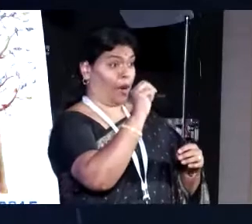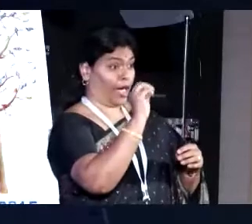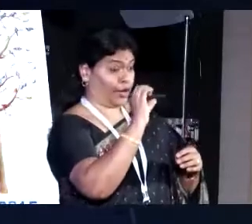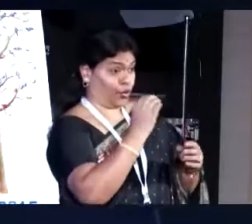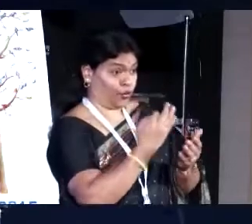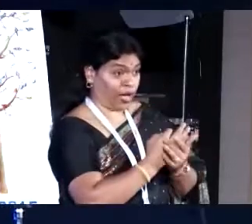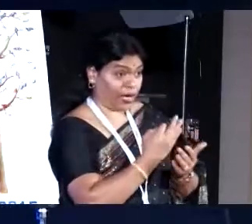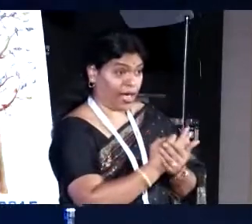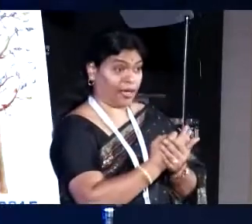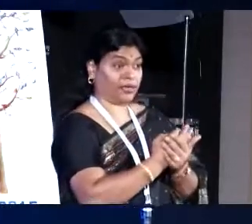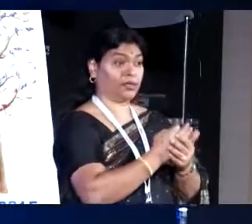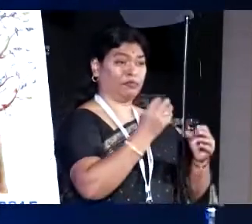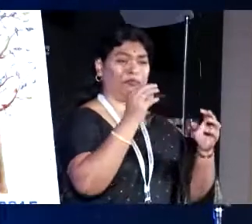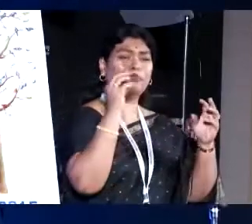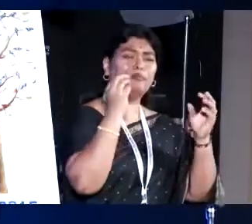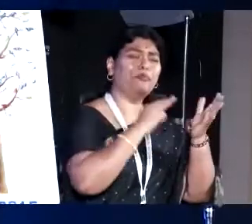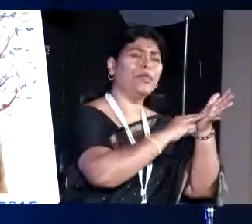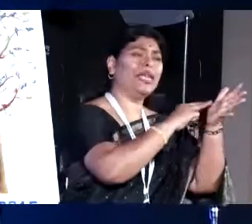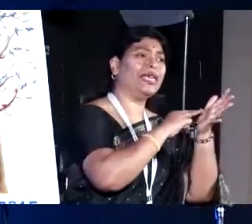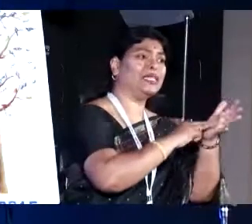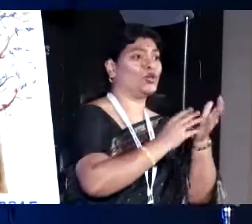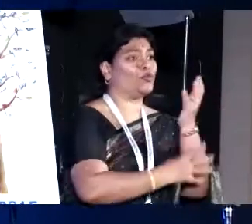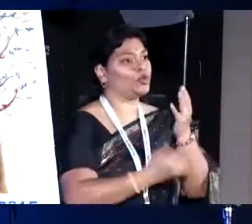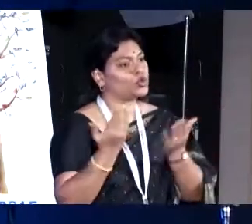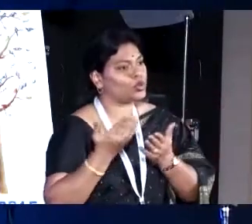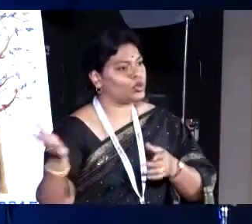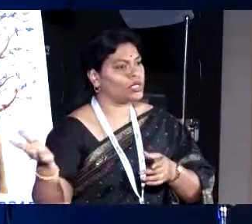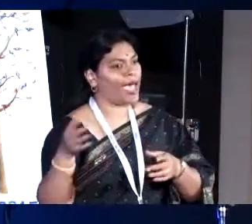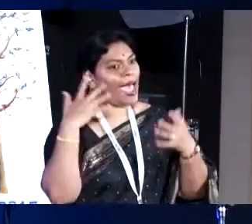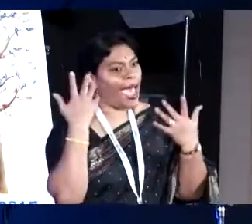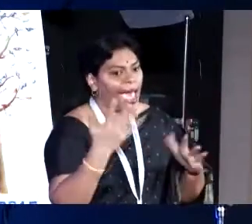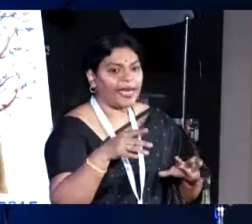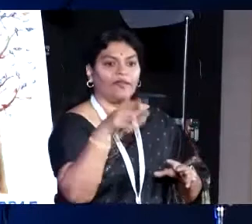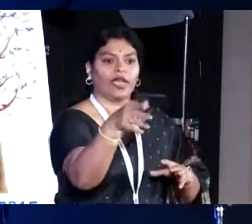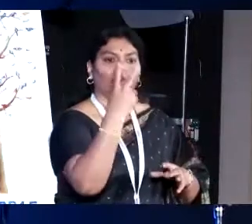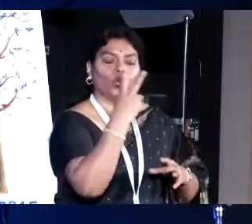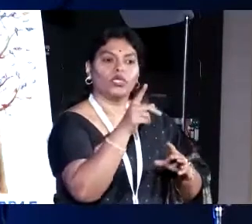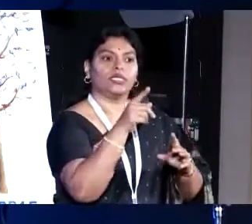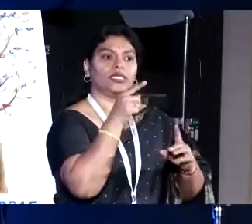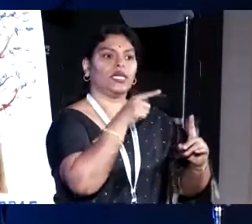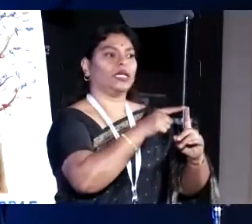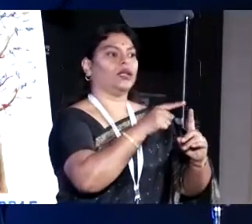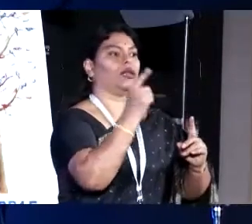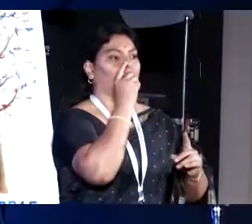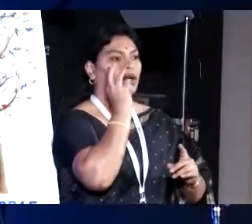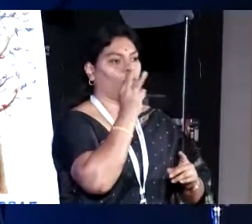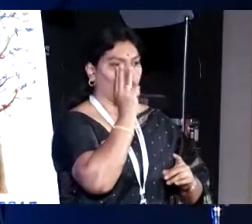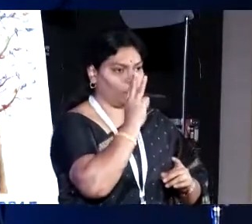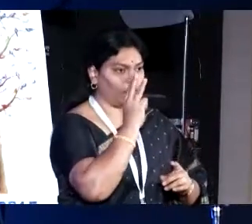about a million Aanganwadis. Everywhere you target a woman, you talk to a woman.